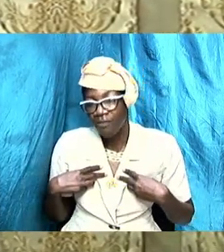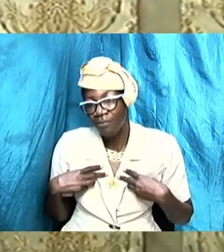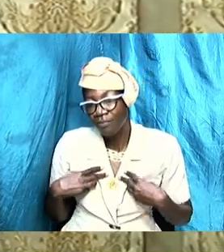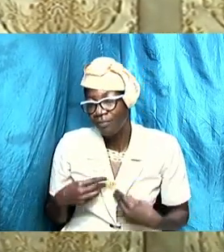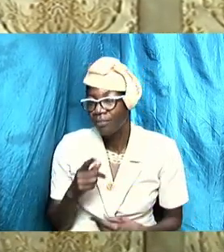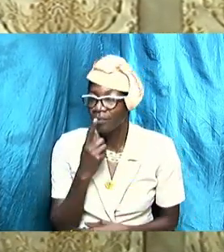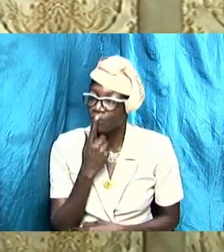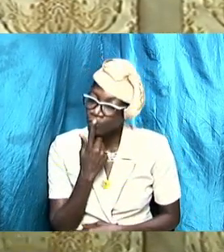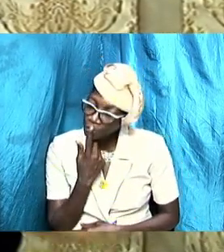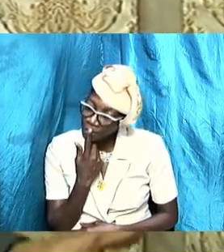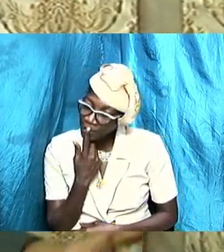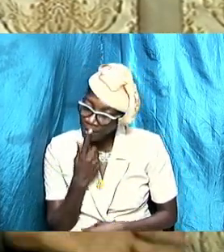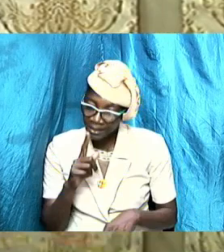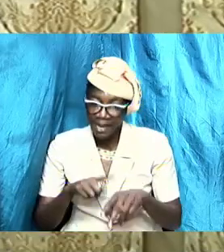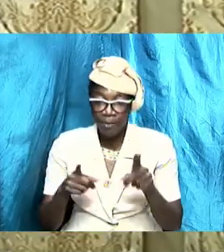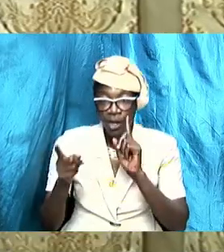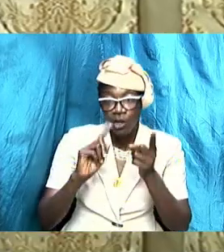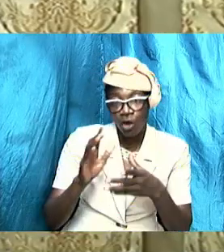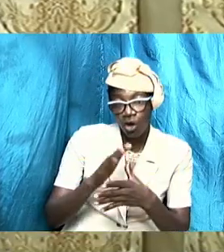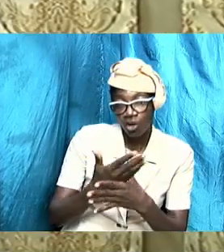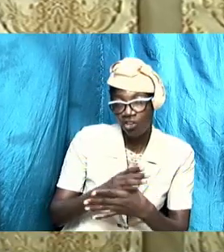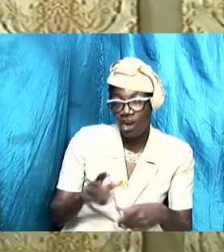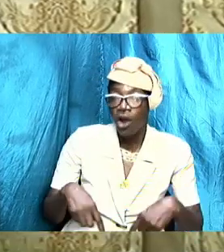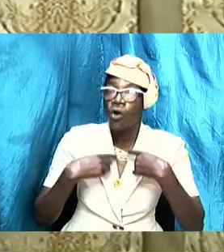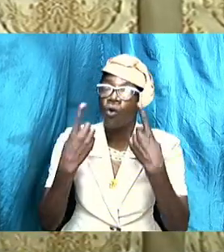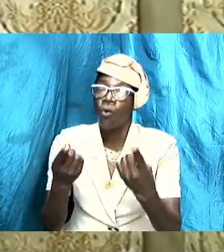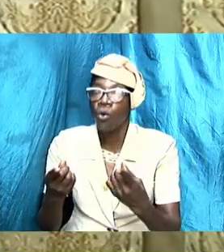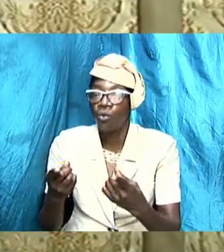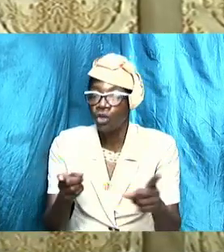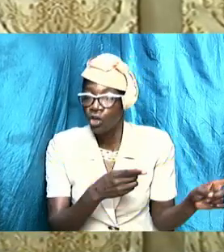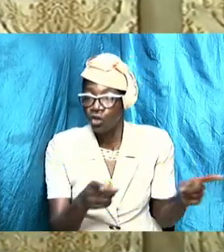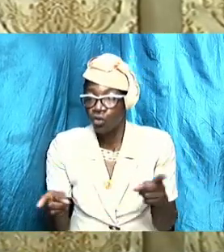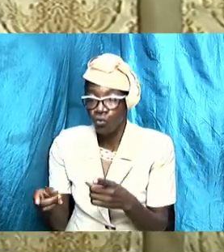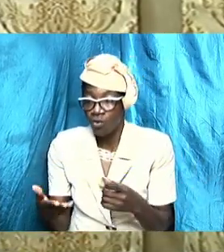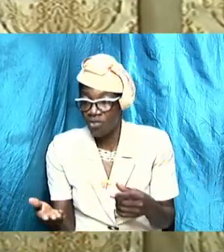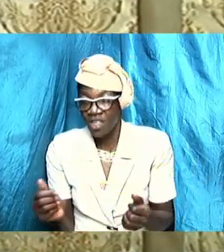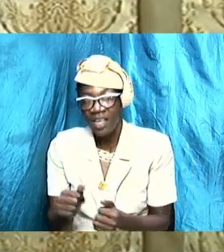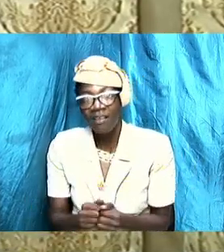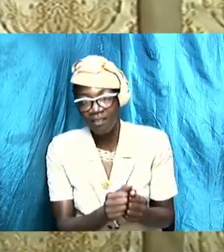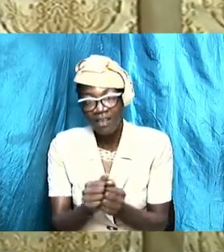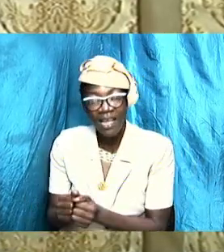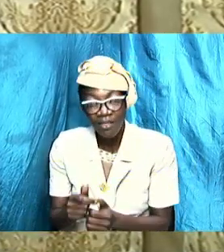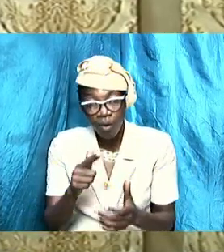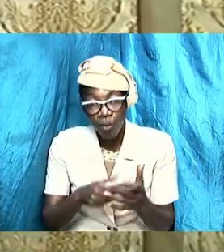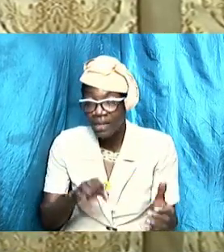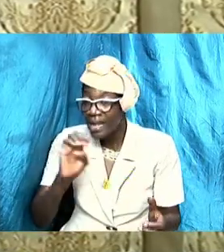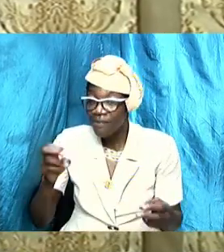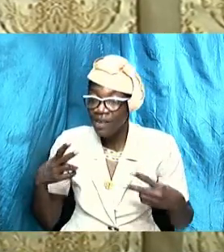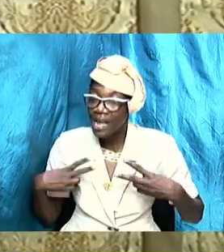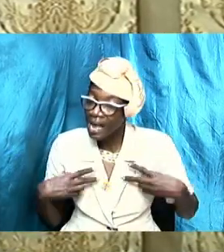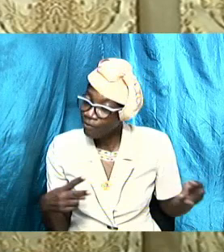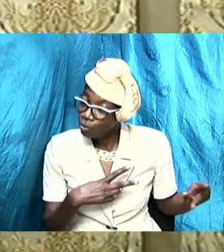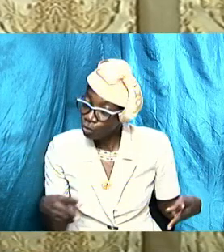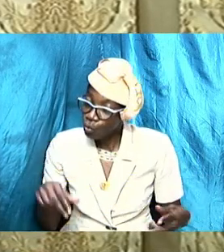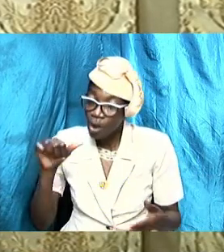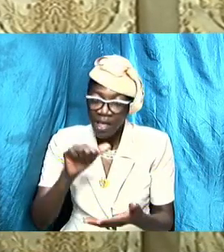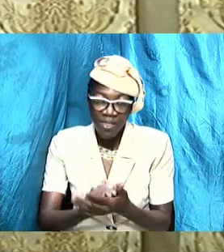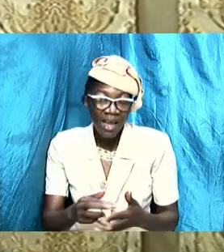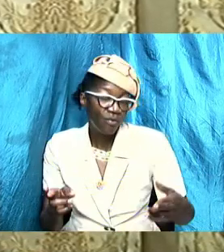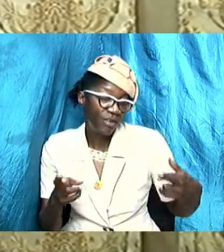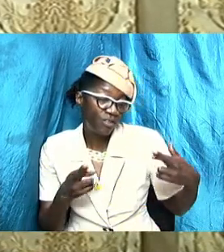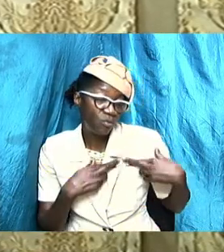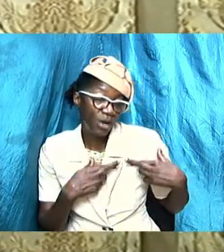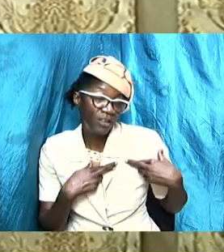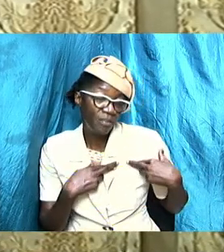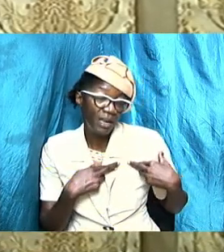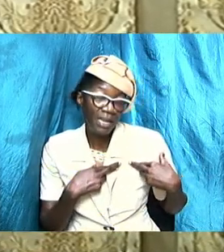talk you share you go out you do things together whatever you have to do that is your responsibility as a man God